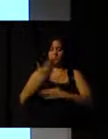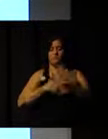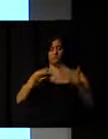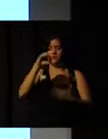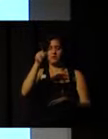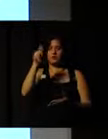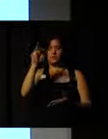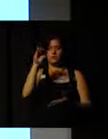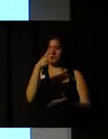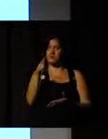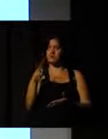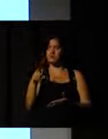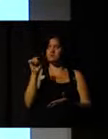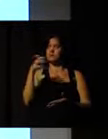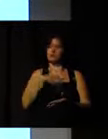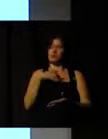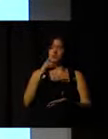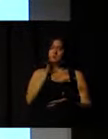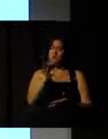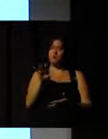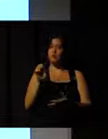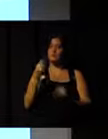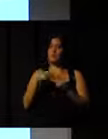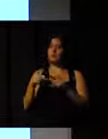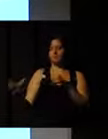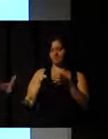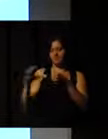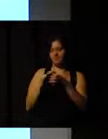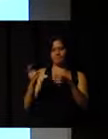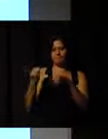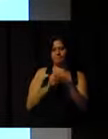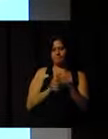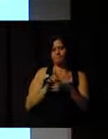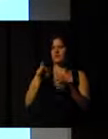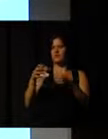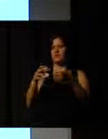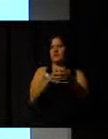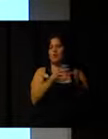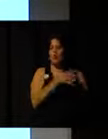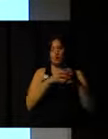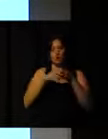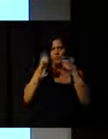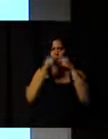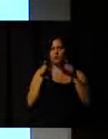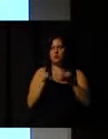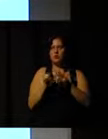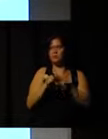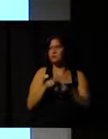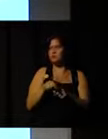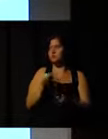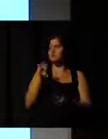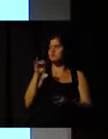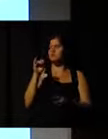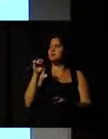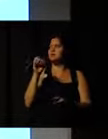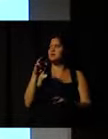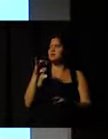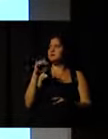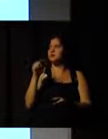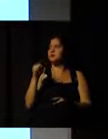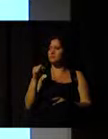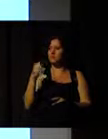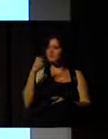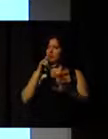to individuals, but also to stakeholders, what we call stakeholders, and also to the different systems that